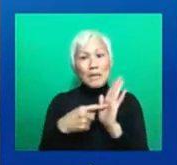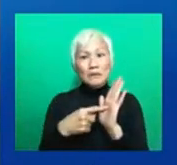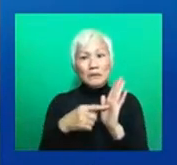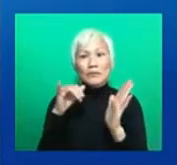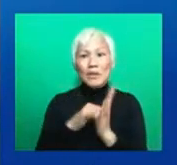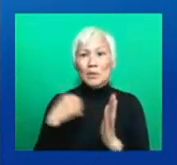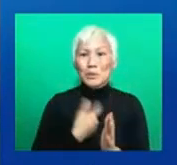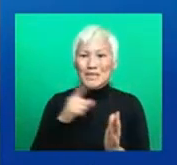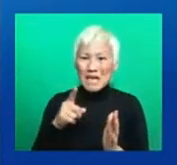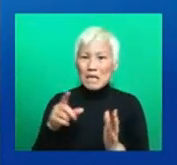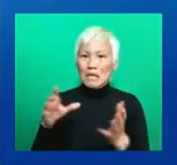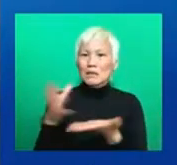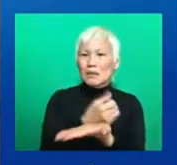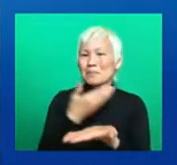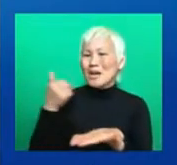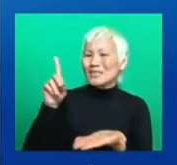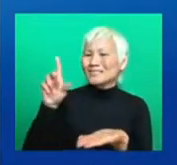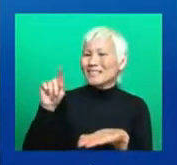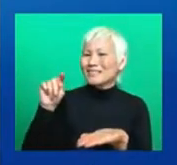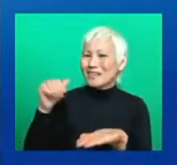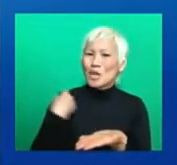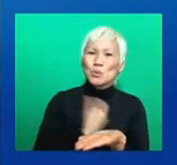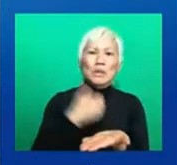Thank you